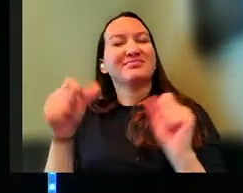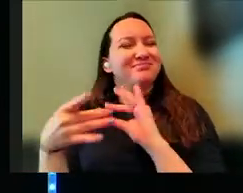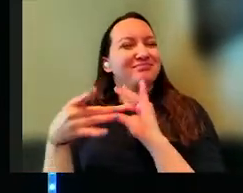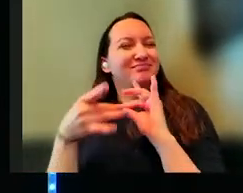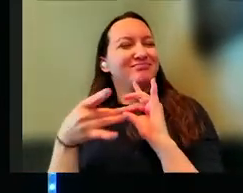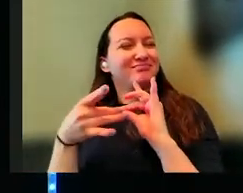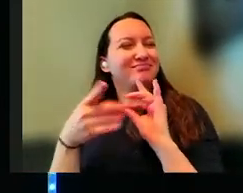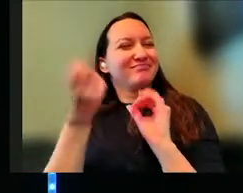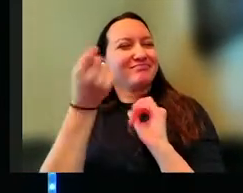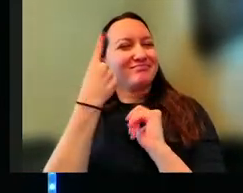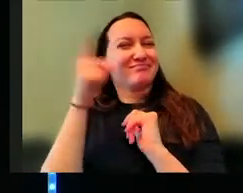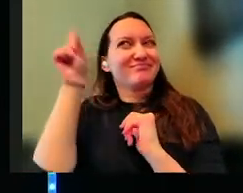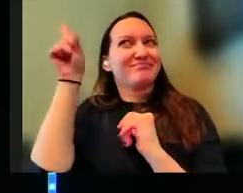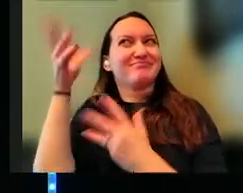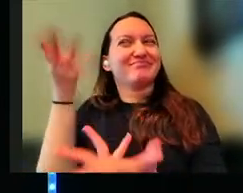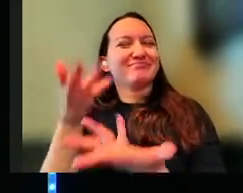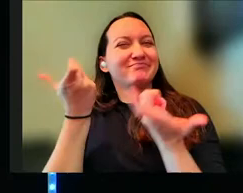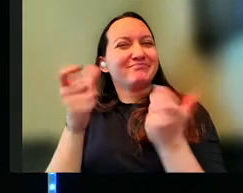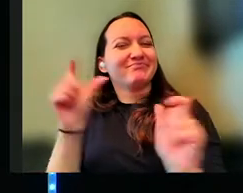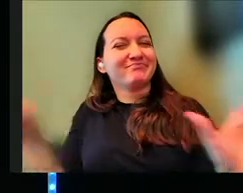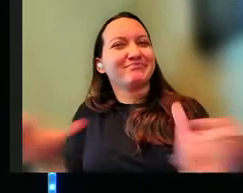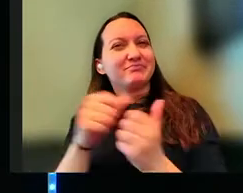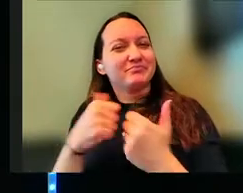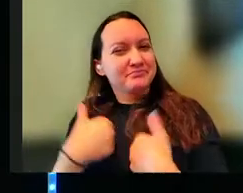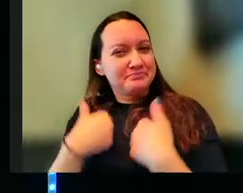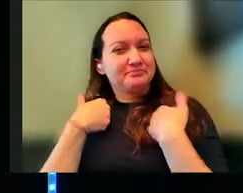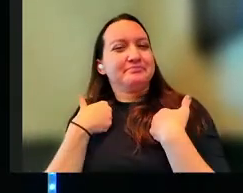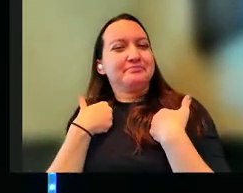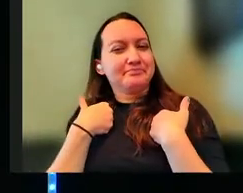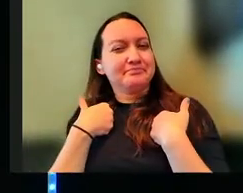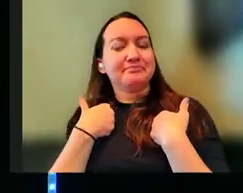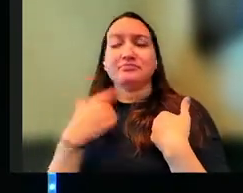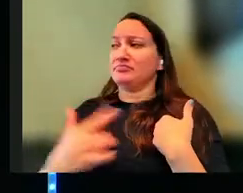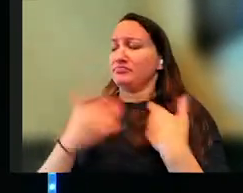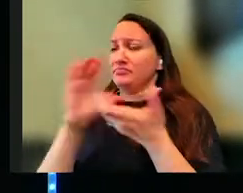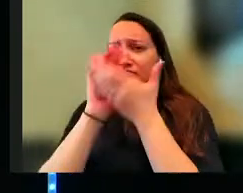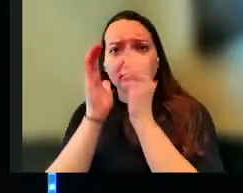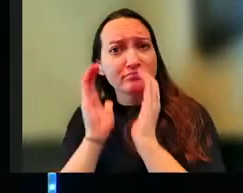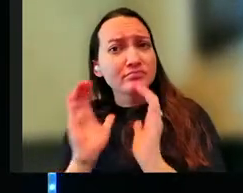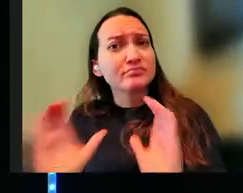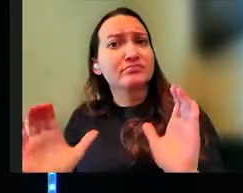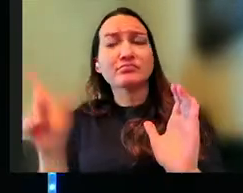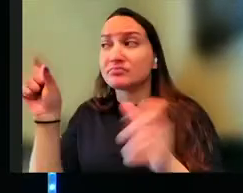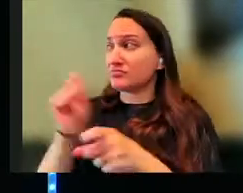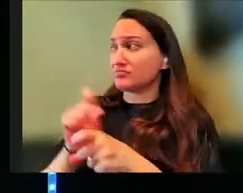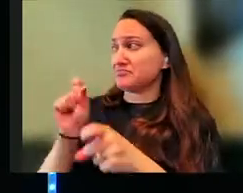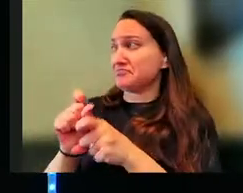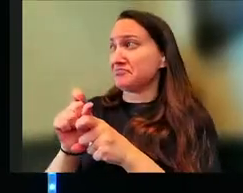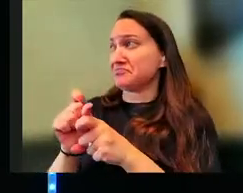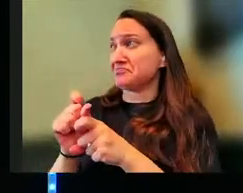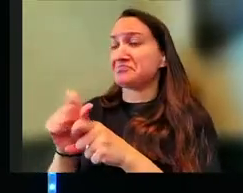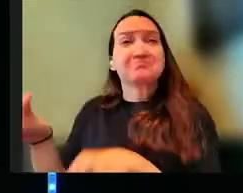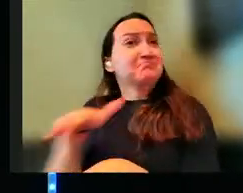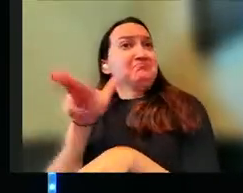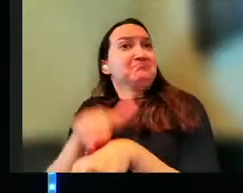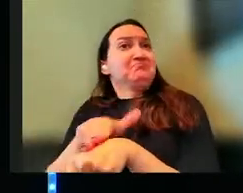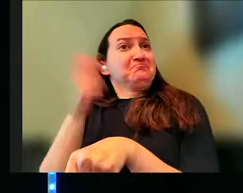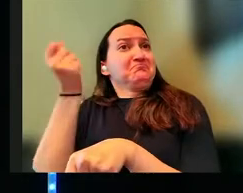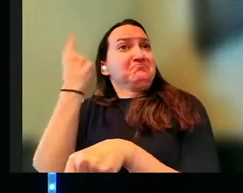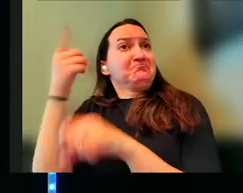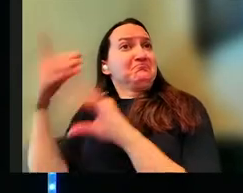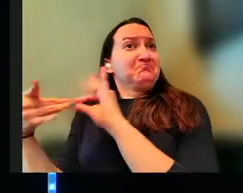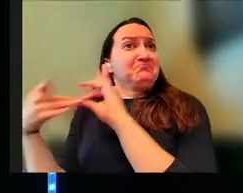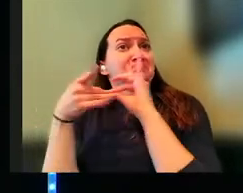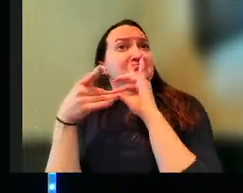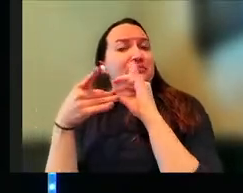understand with what He might be trying to do in our lives. He wants us to have peace with that, that He works in ways that are natural, in ways that make sense, right?